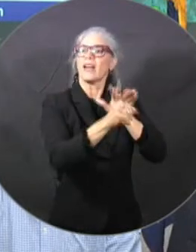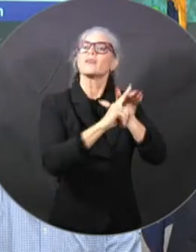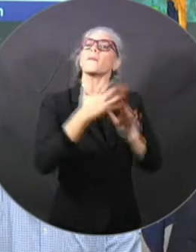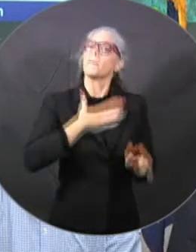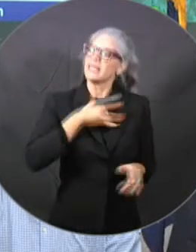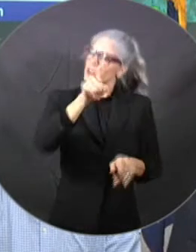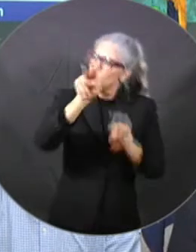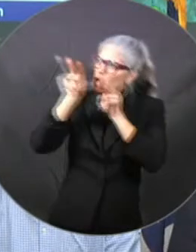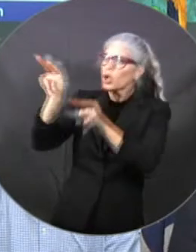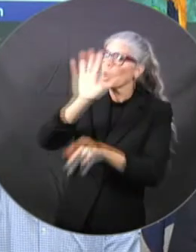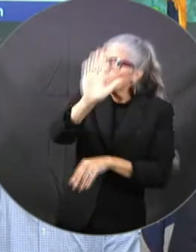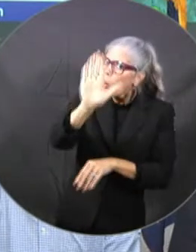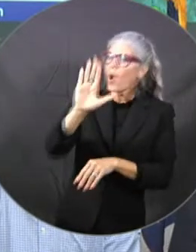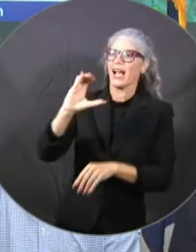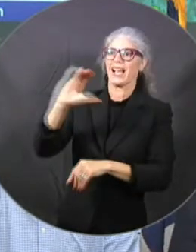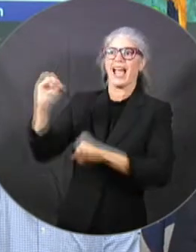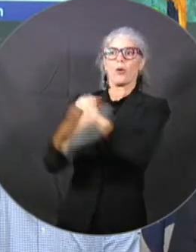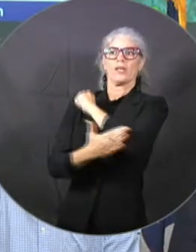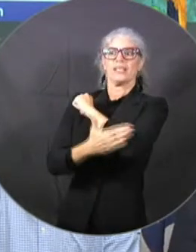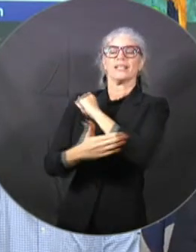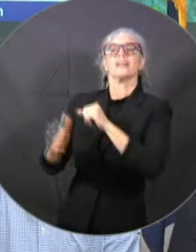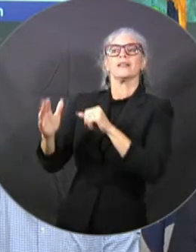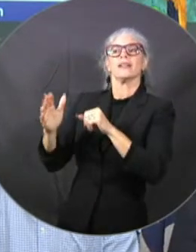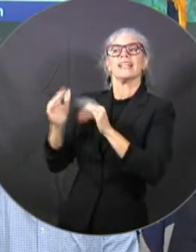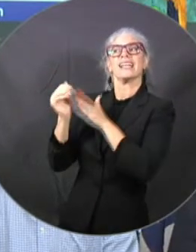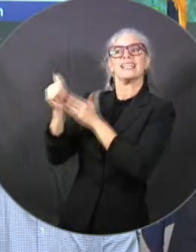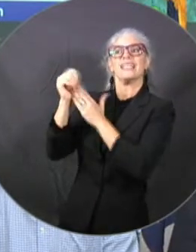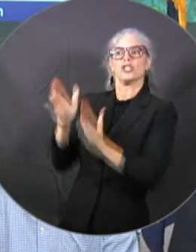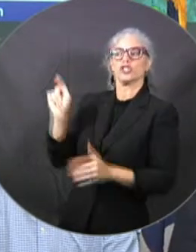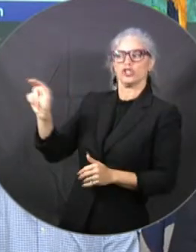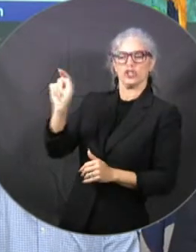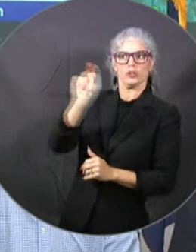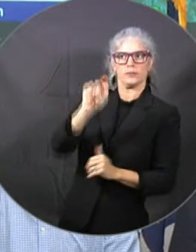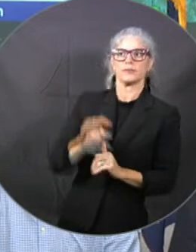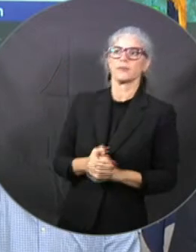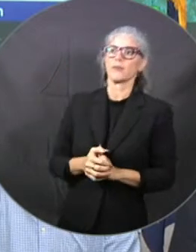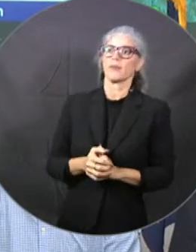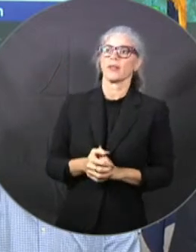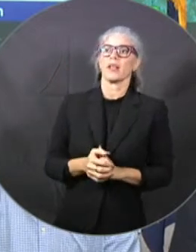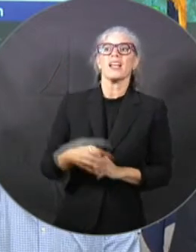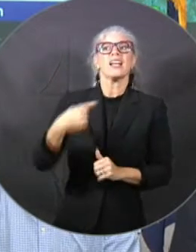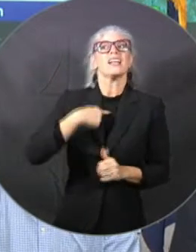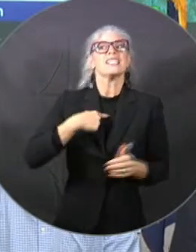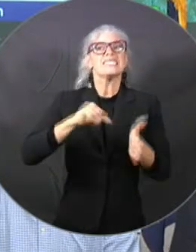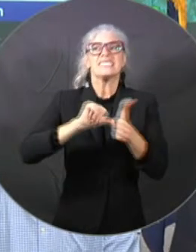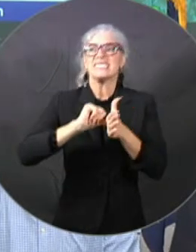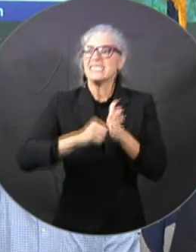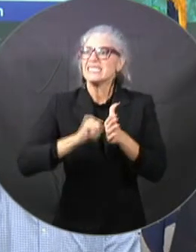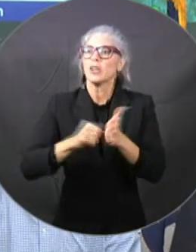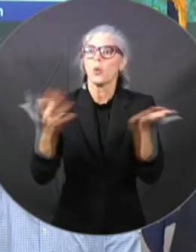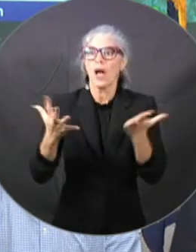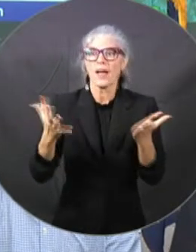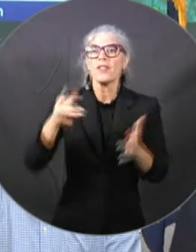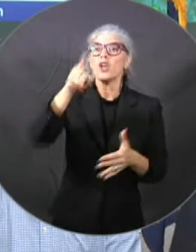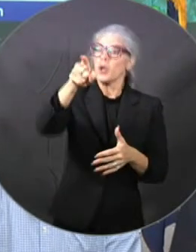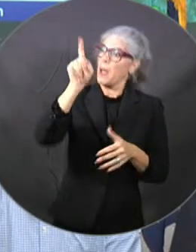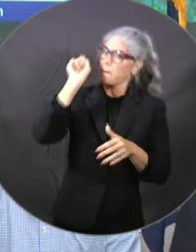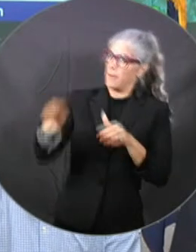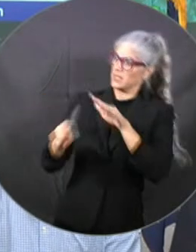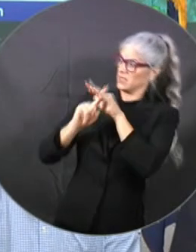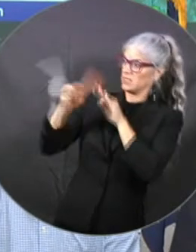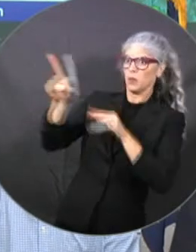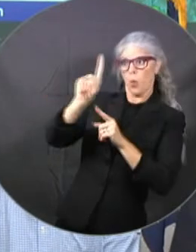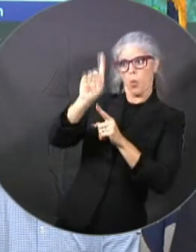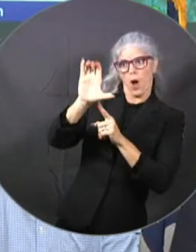said it, but I'll reiterate it again. One of our slogans is evacuate tens of miles, not hundreds of miles. So please just get to the